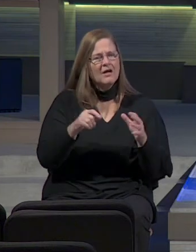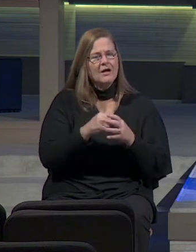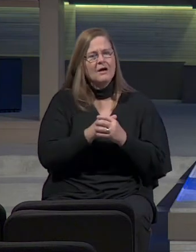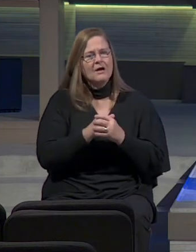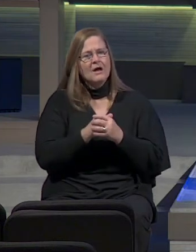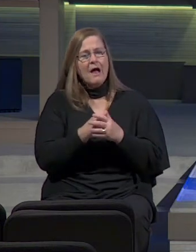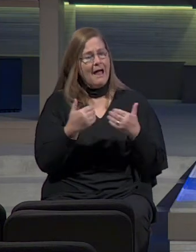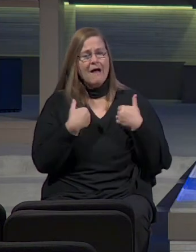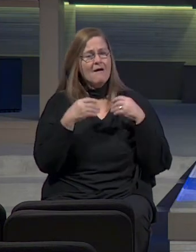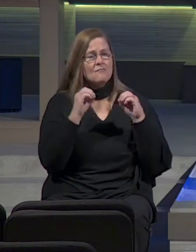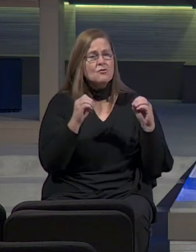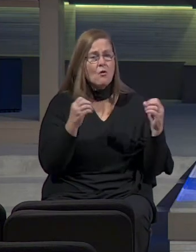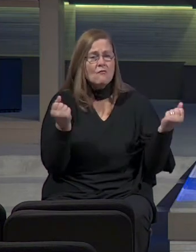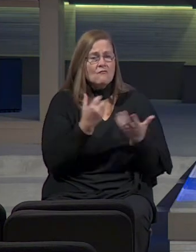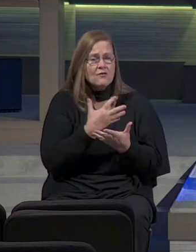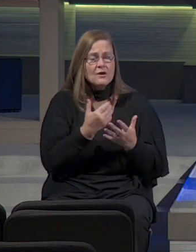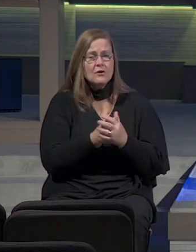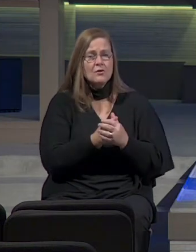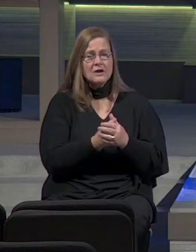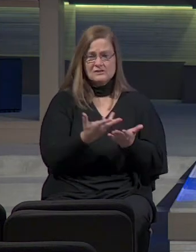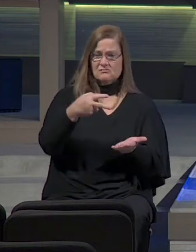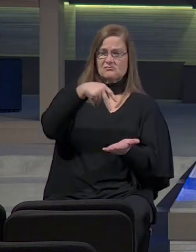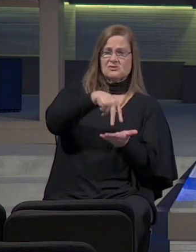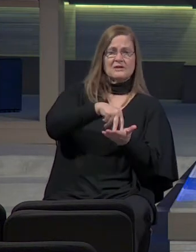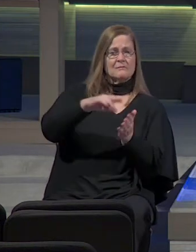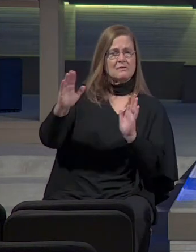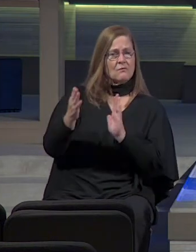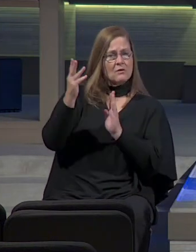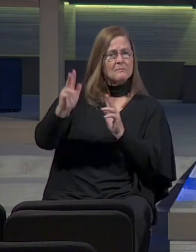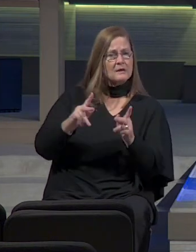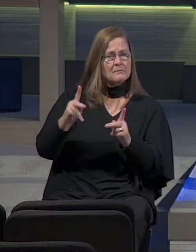Have no fear as you stand before this people because what?